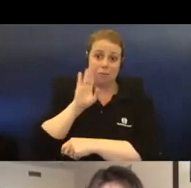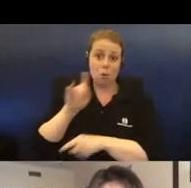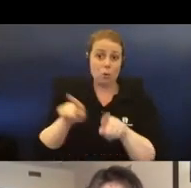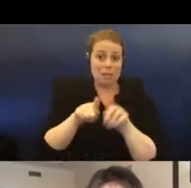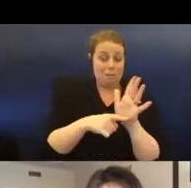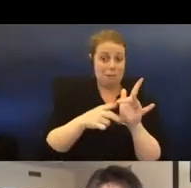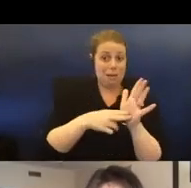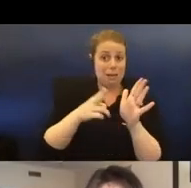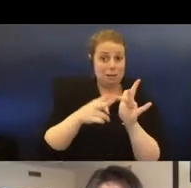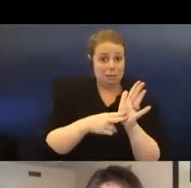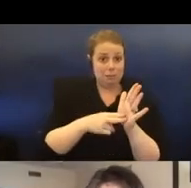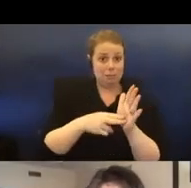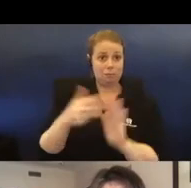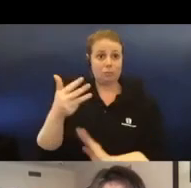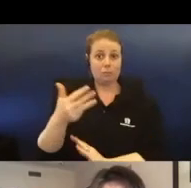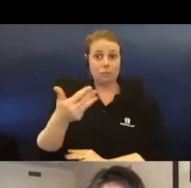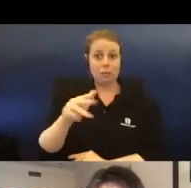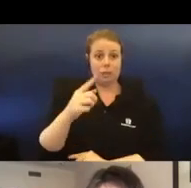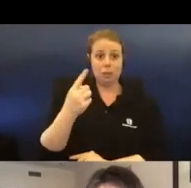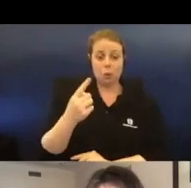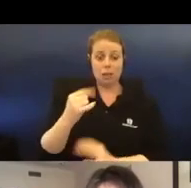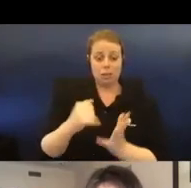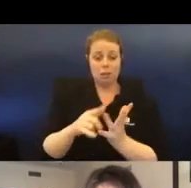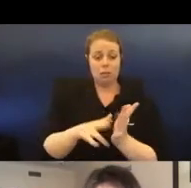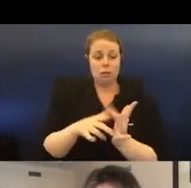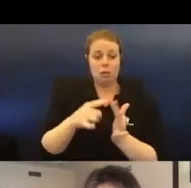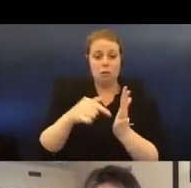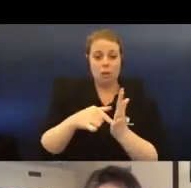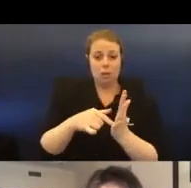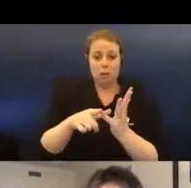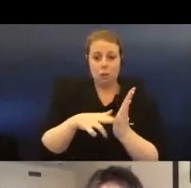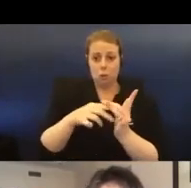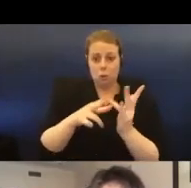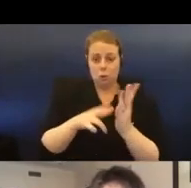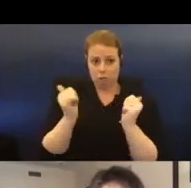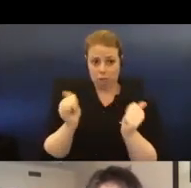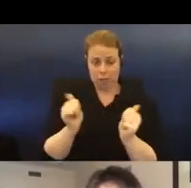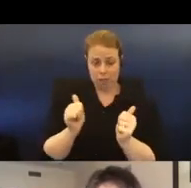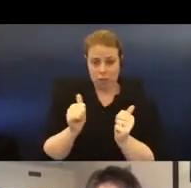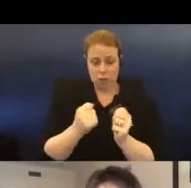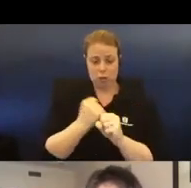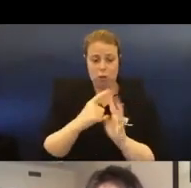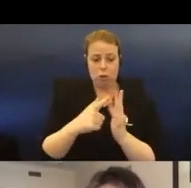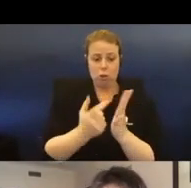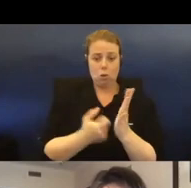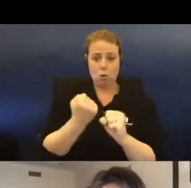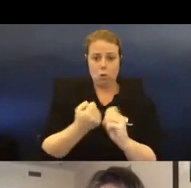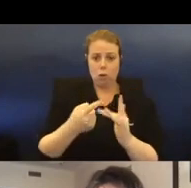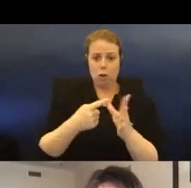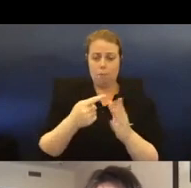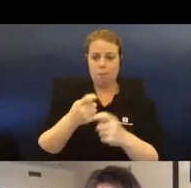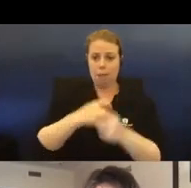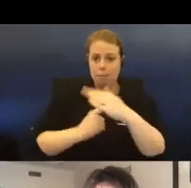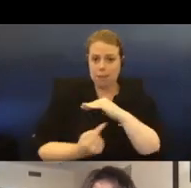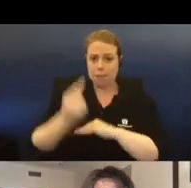1991 is the official end of the Soviet Union when Georgia became independent, and this also marks the start of a three-year civil war,